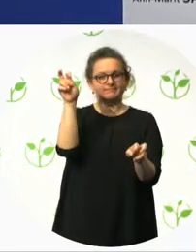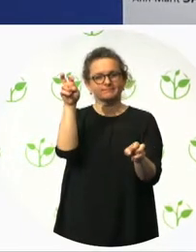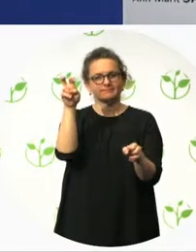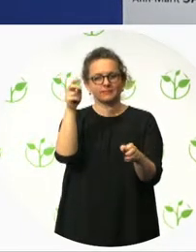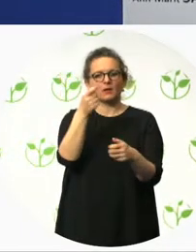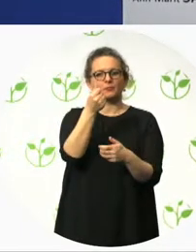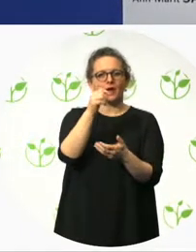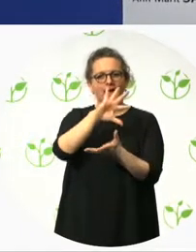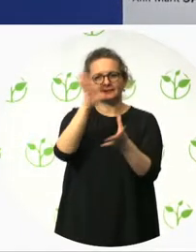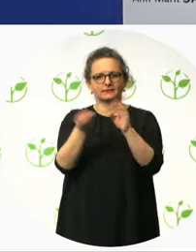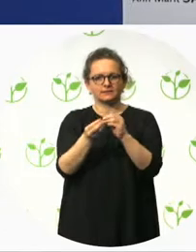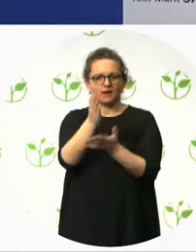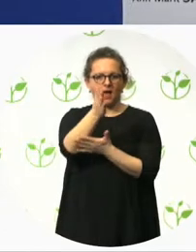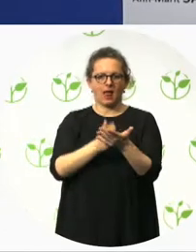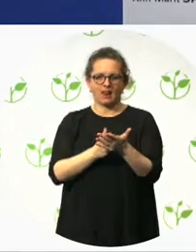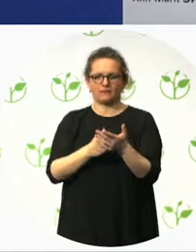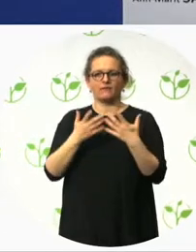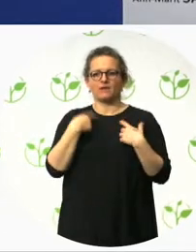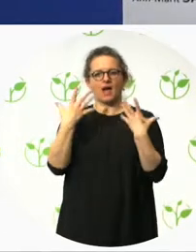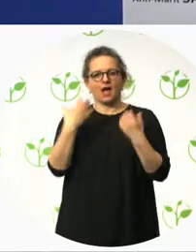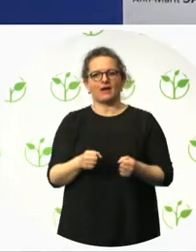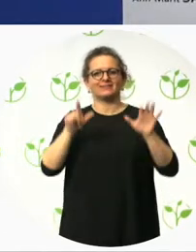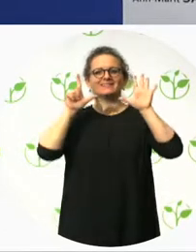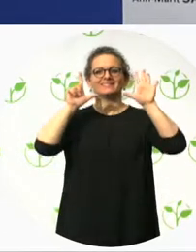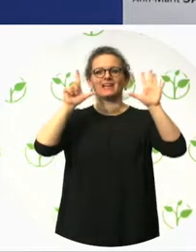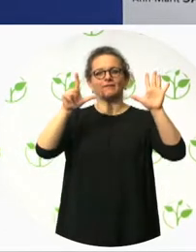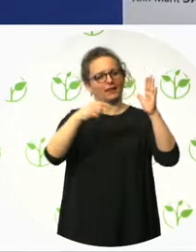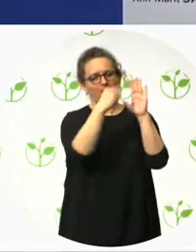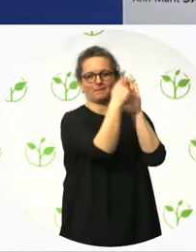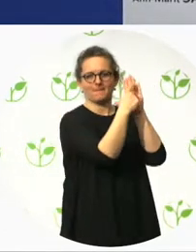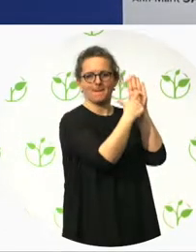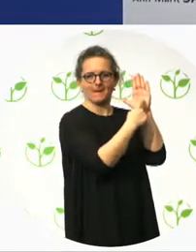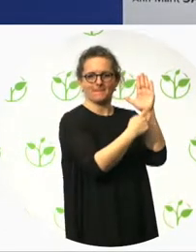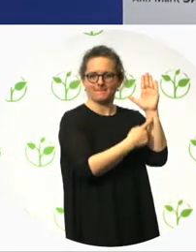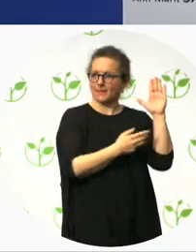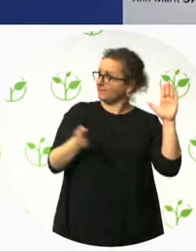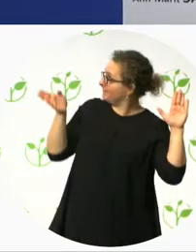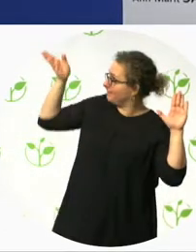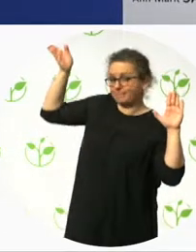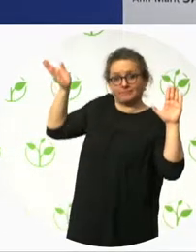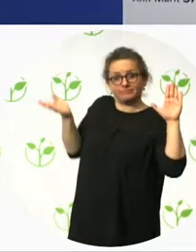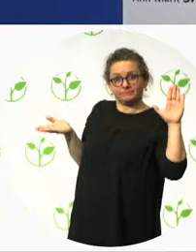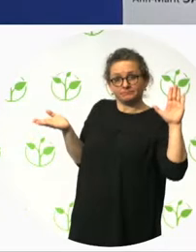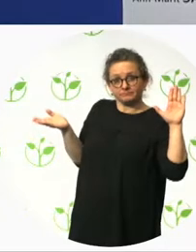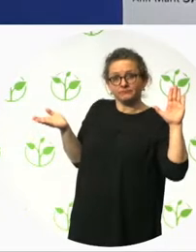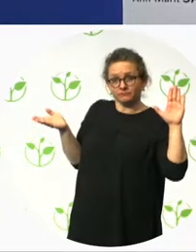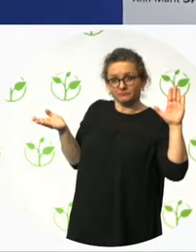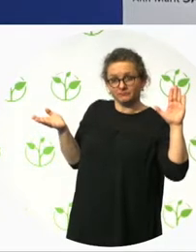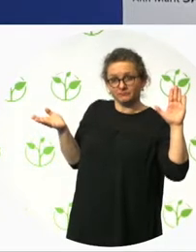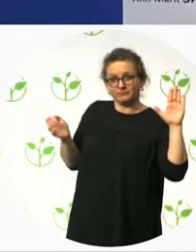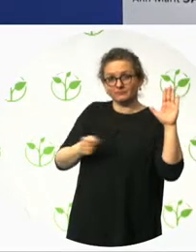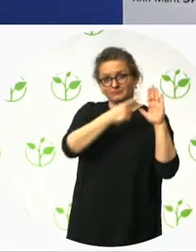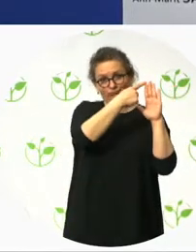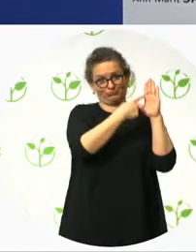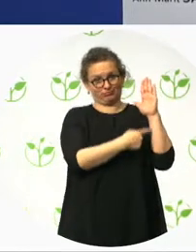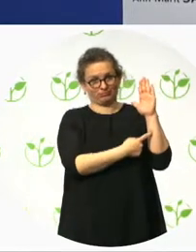most people have heard of, which we have looked at extensively for the last 11 years, and they still hold very